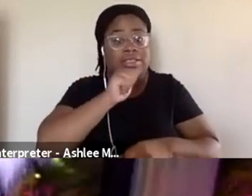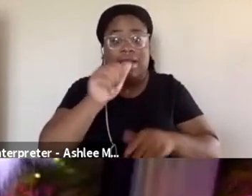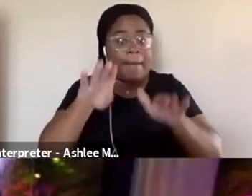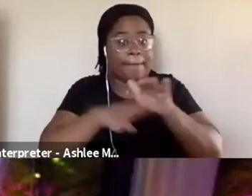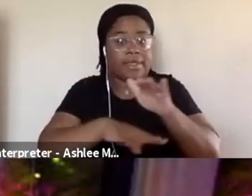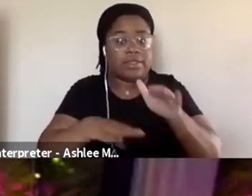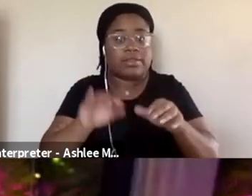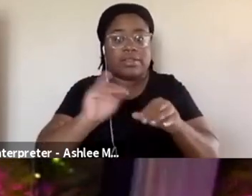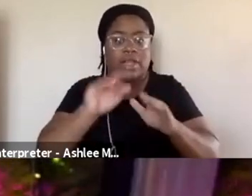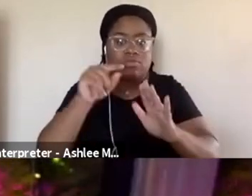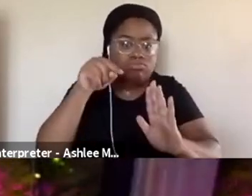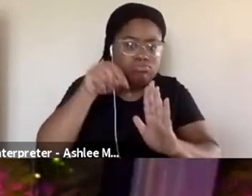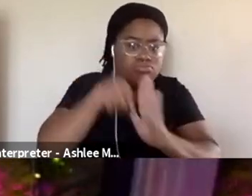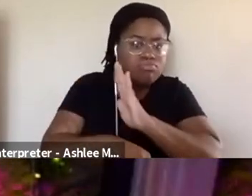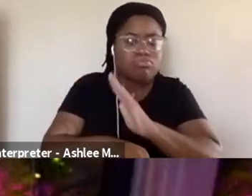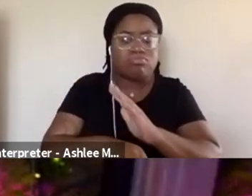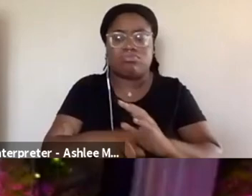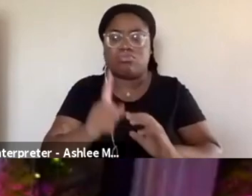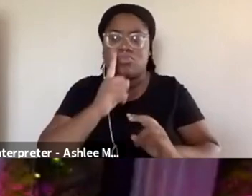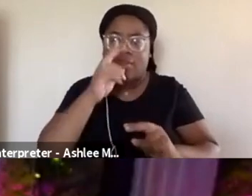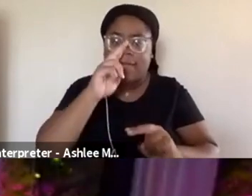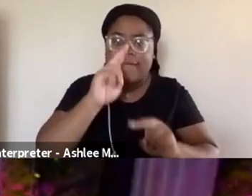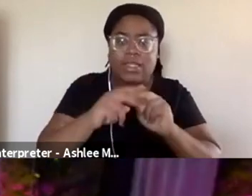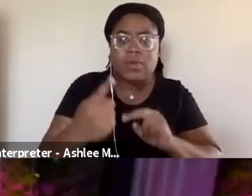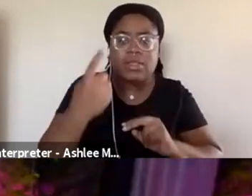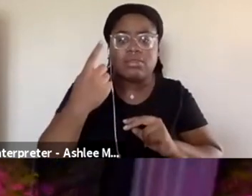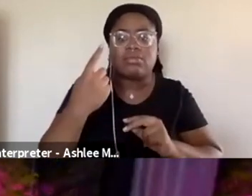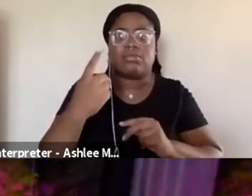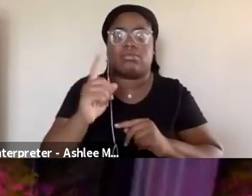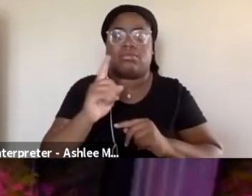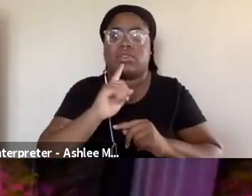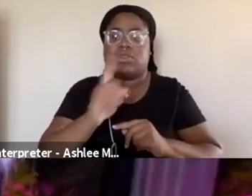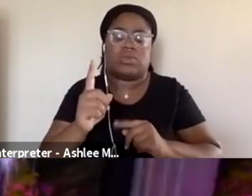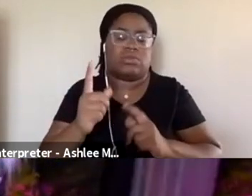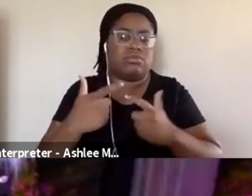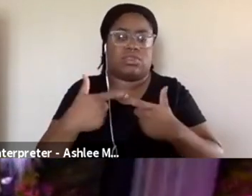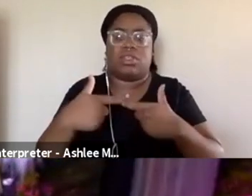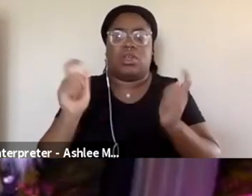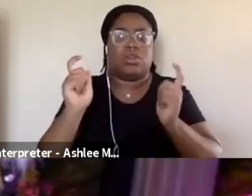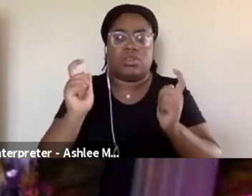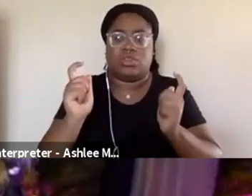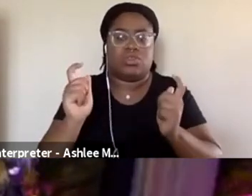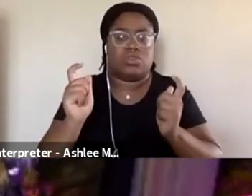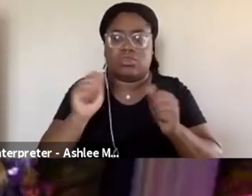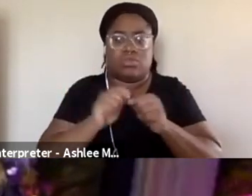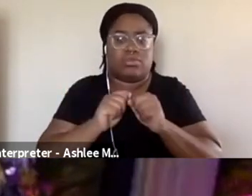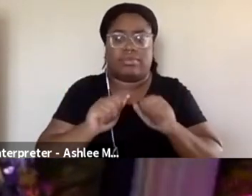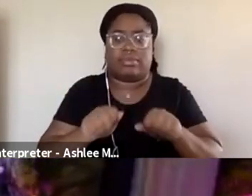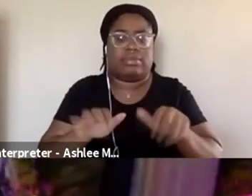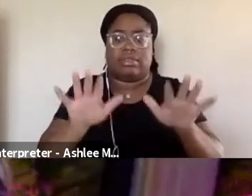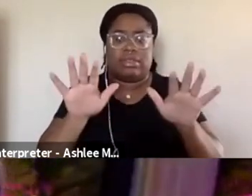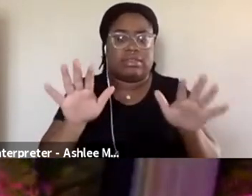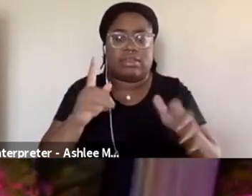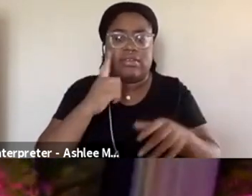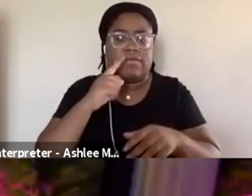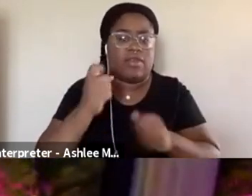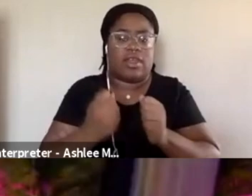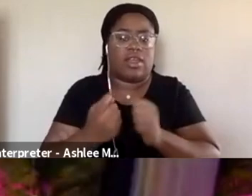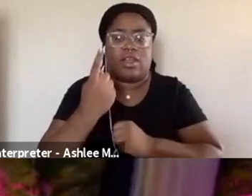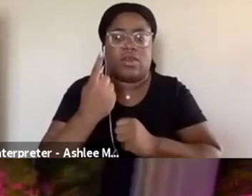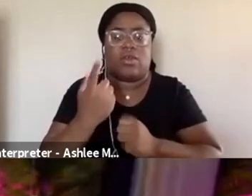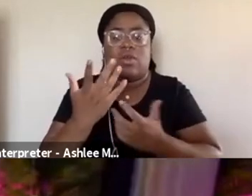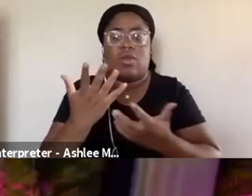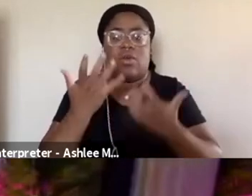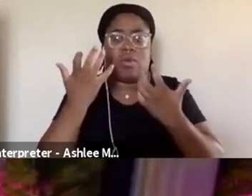like really in-depth, involved, and fun ones, is a huge plus for anybody who wants to